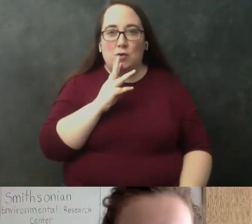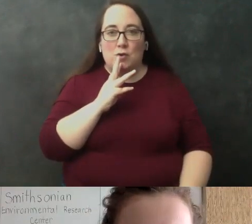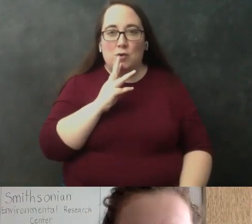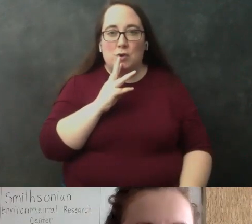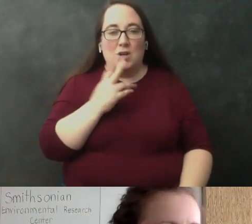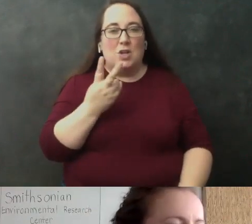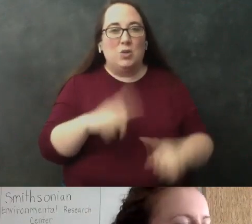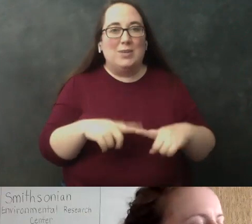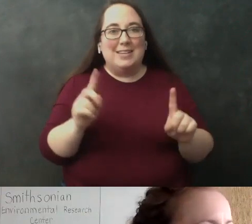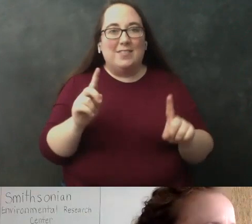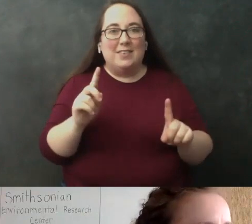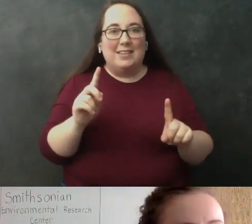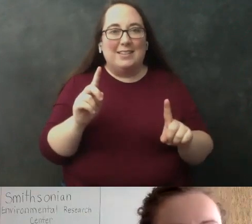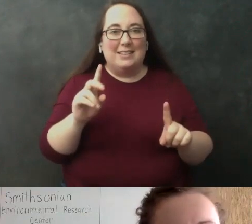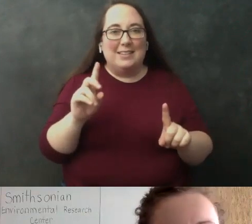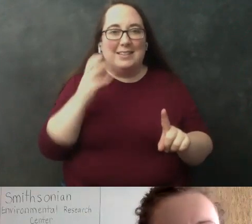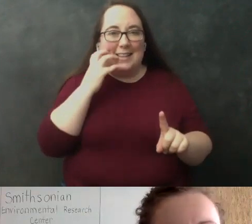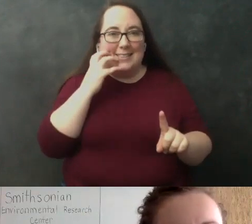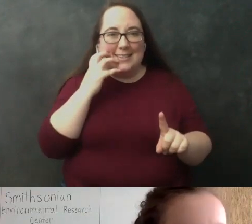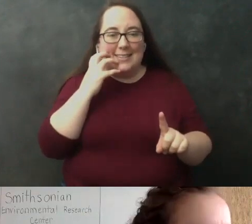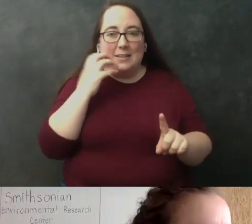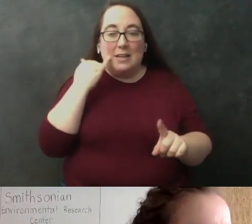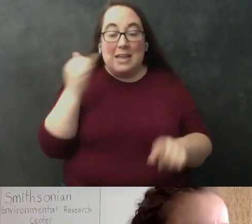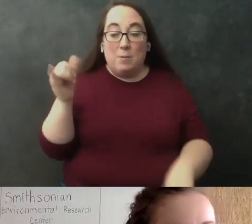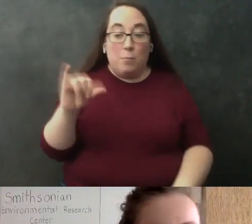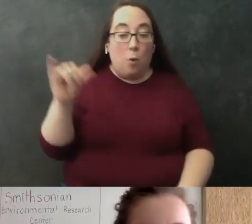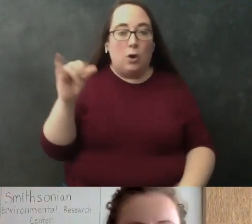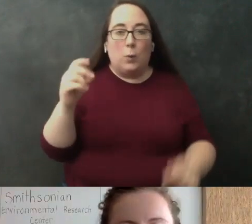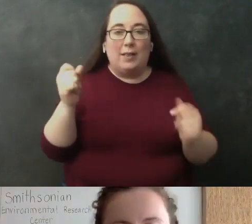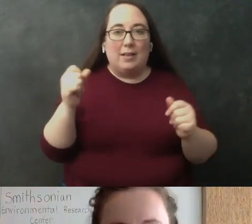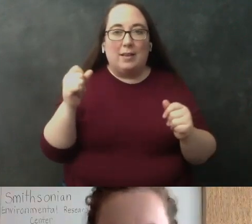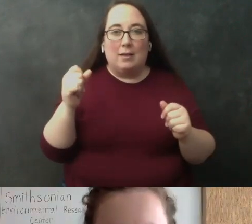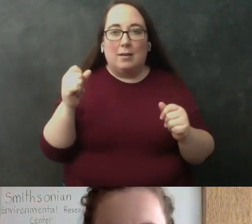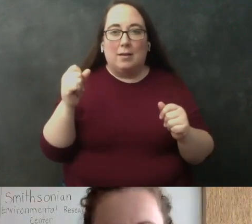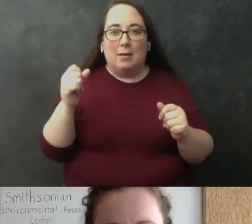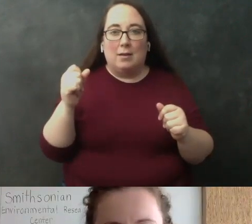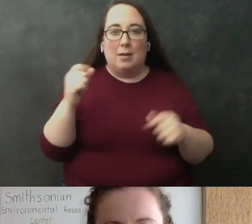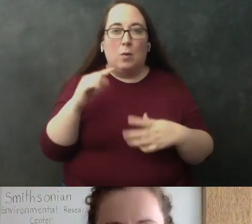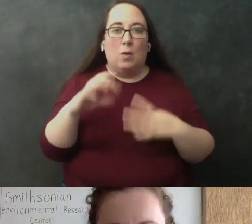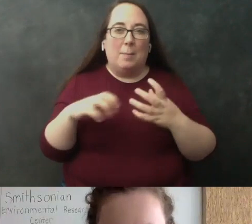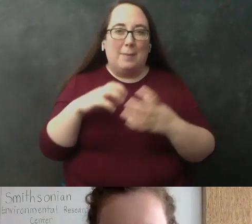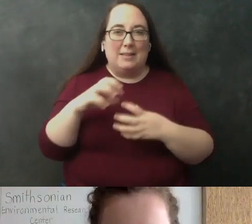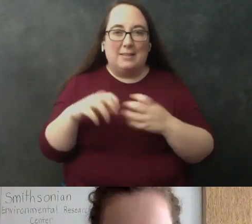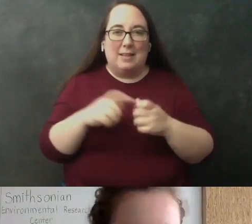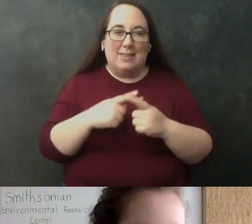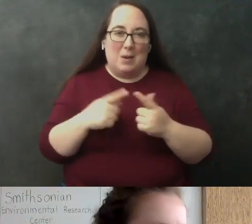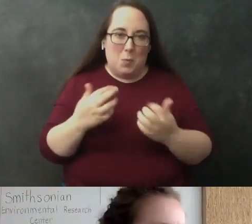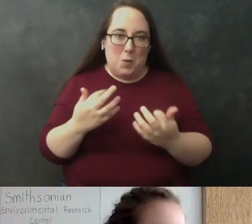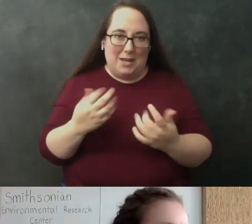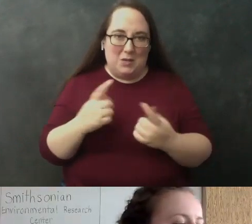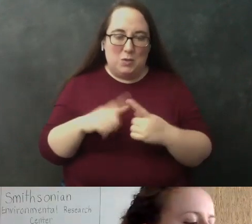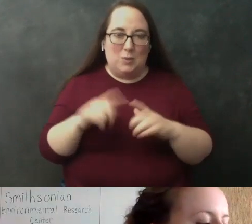densities if we just pour it like very quickly pour it in it's going to mix and we're going to have to wait for it to settle